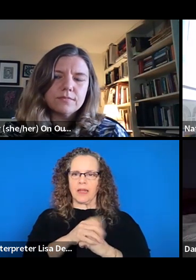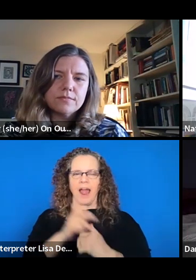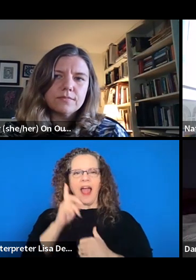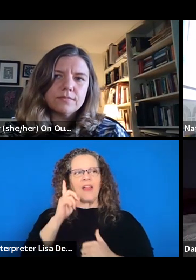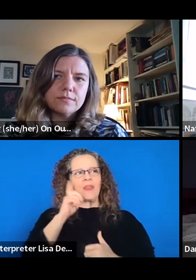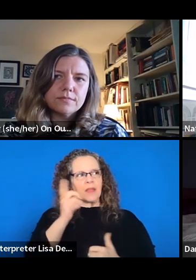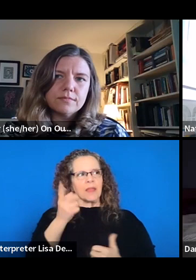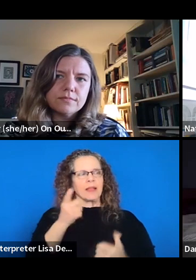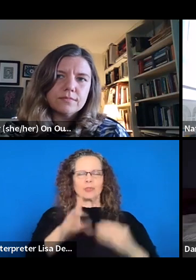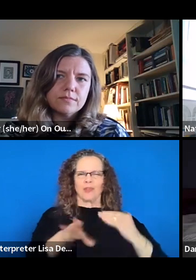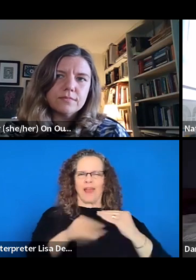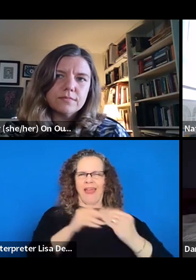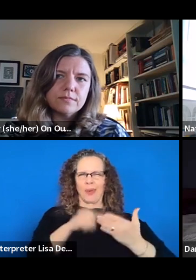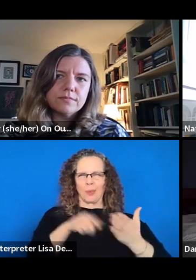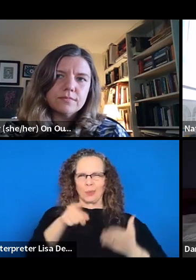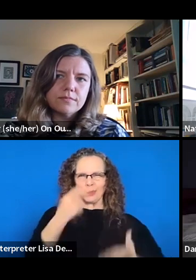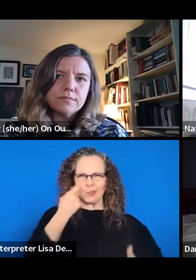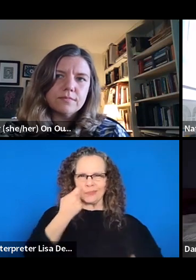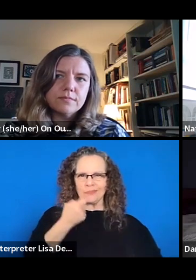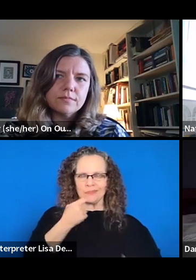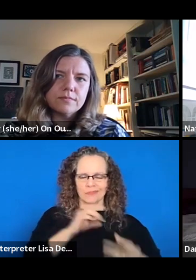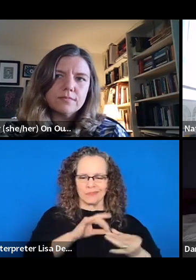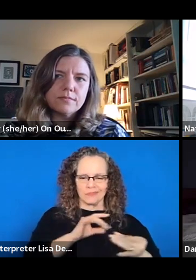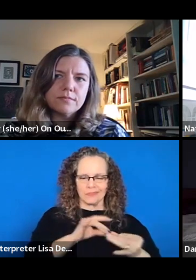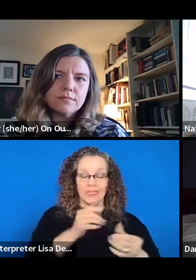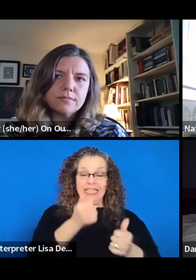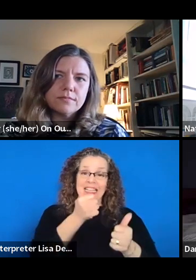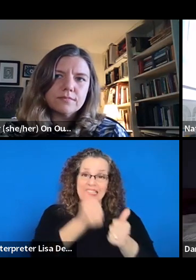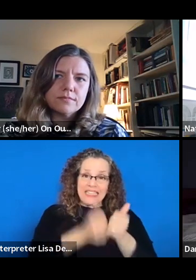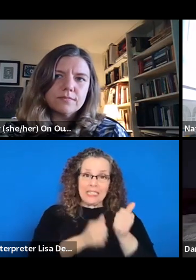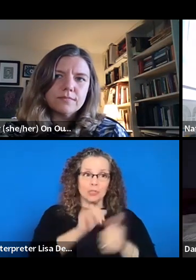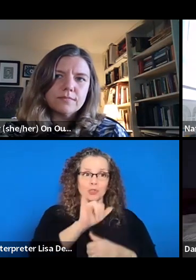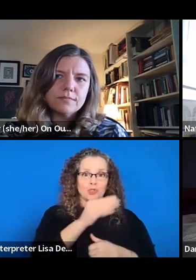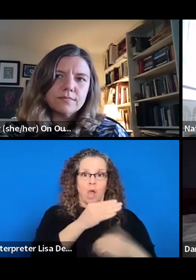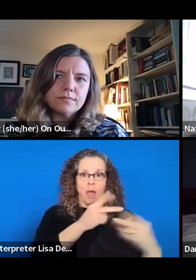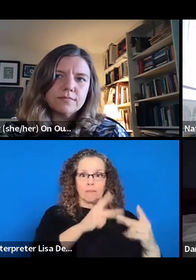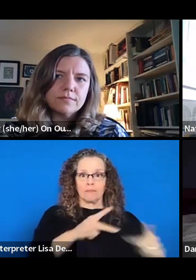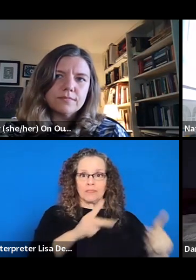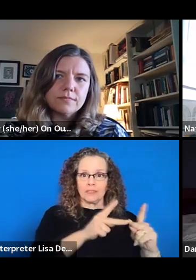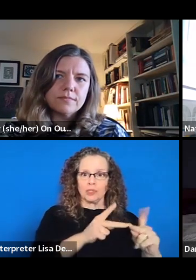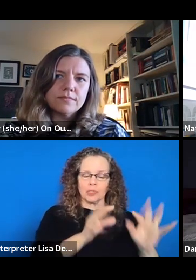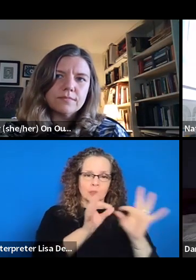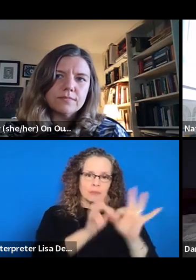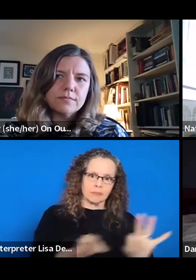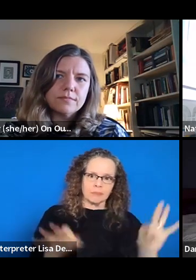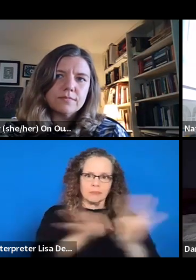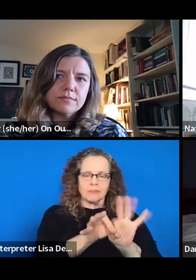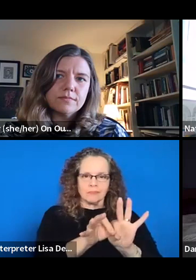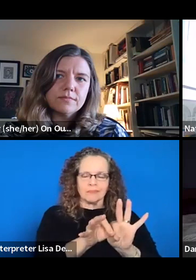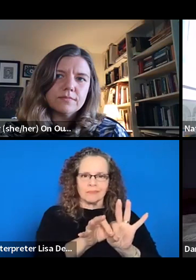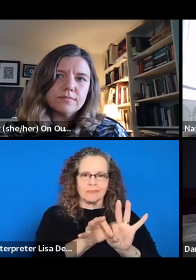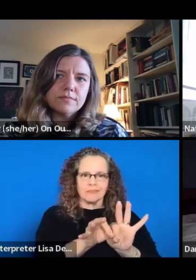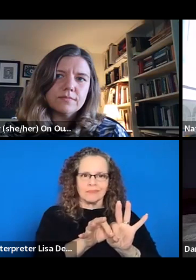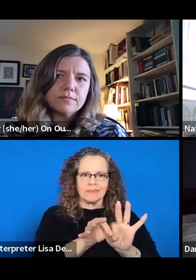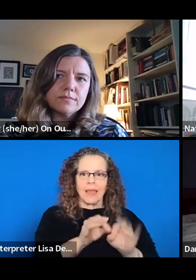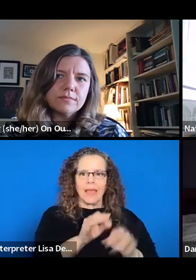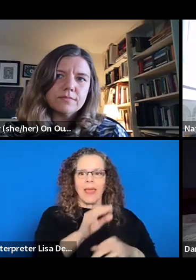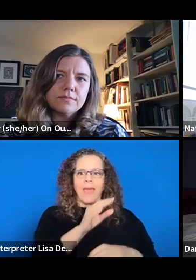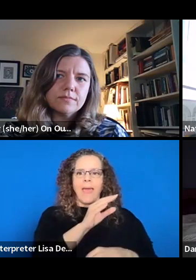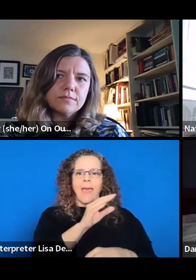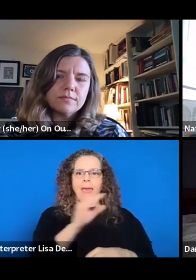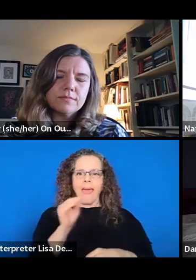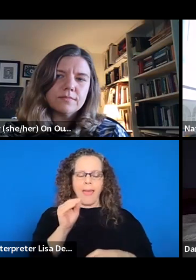what you were saying that each of these positions are so vital and being really, really great at a skill does not necessarily mean that you need to be managing